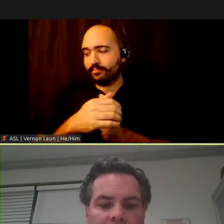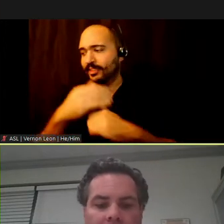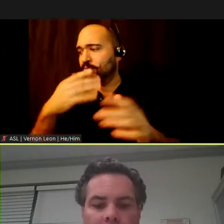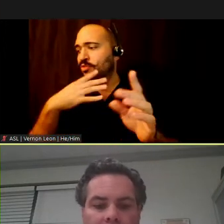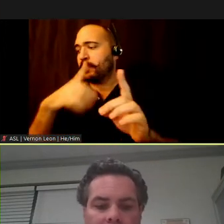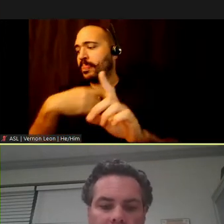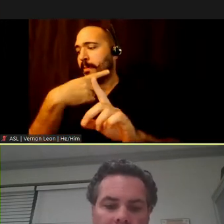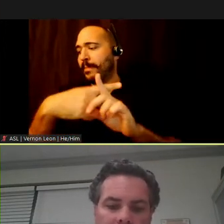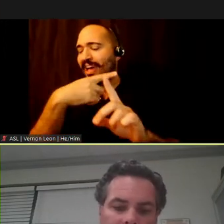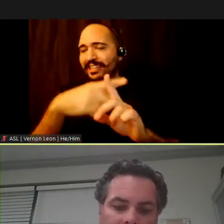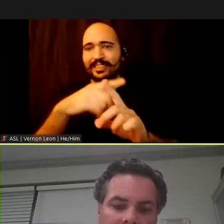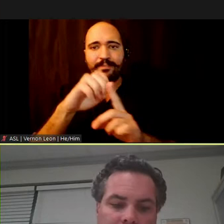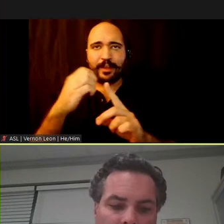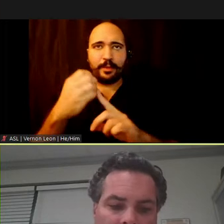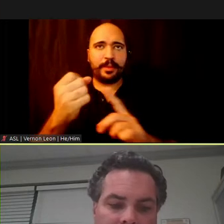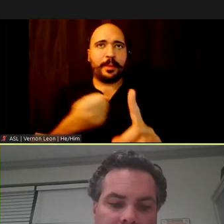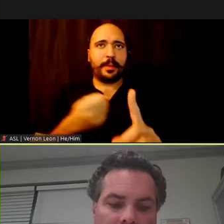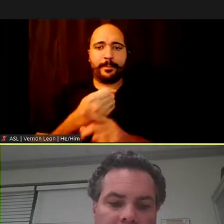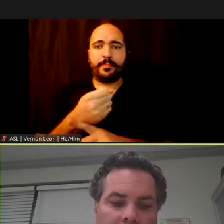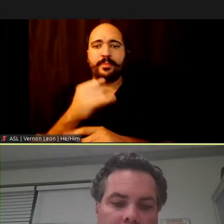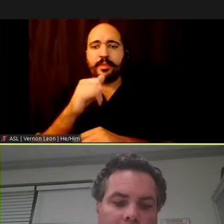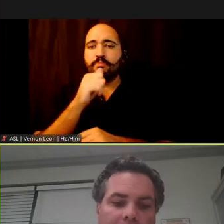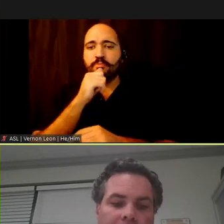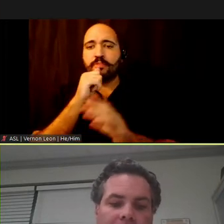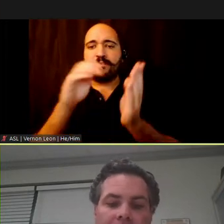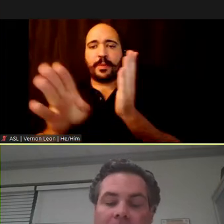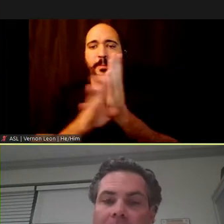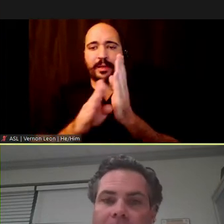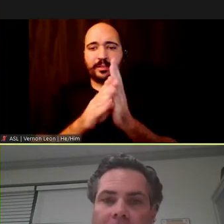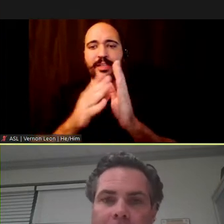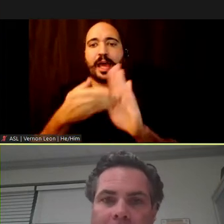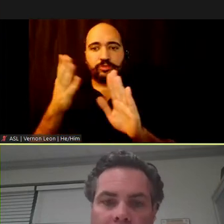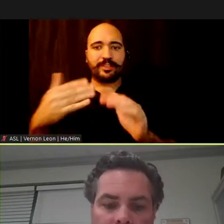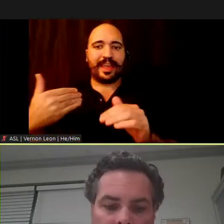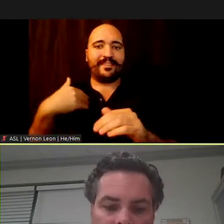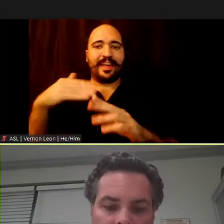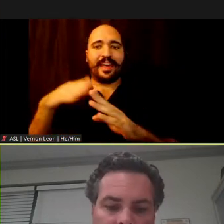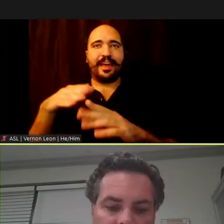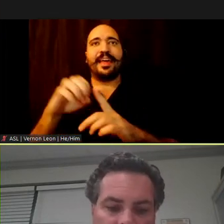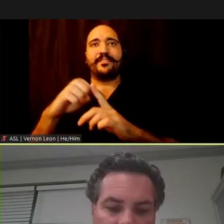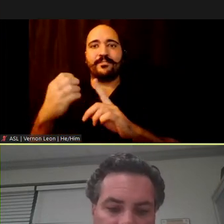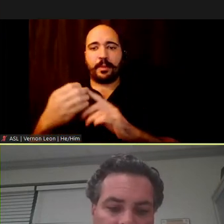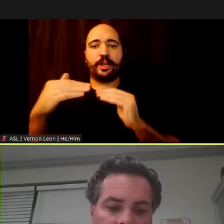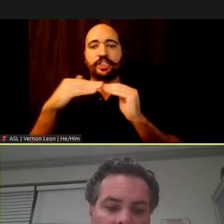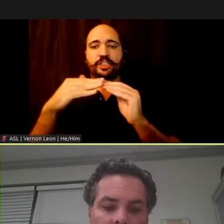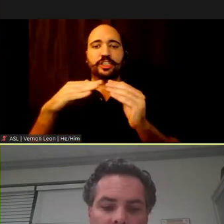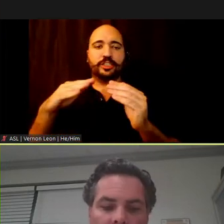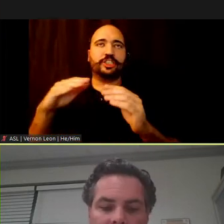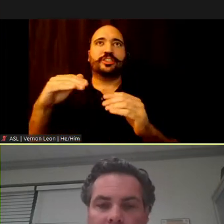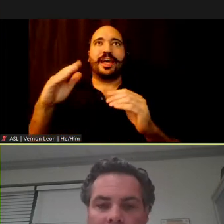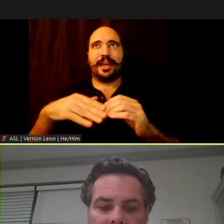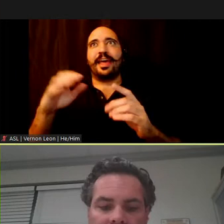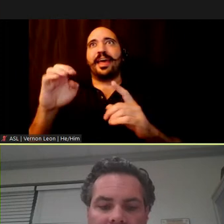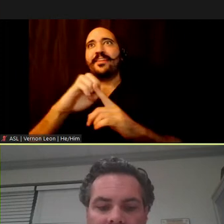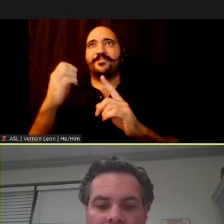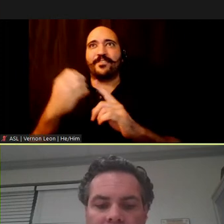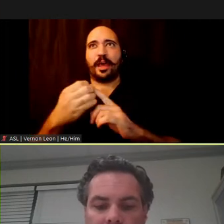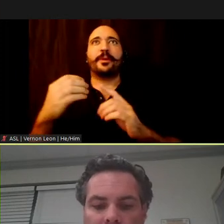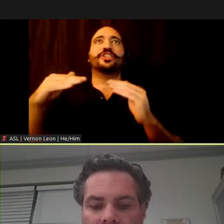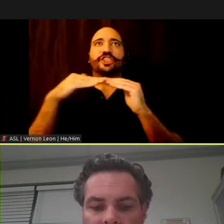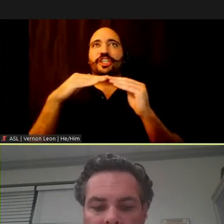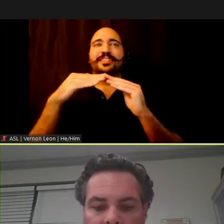positive environmental impact that private bus operators have on environmental justice communities. Private buses